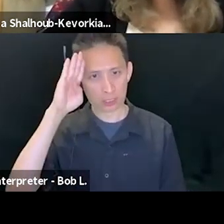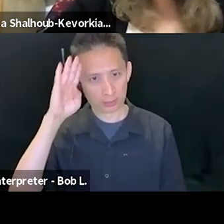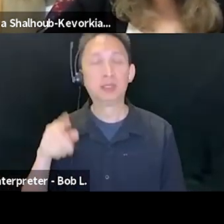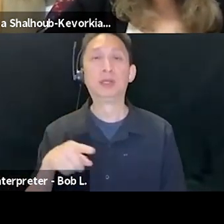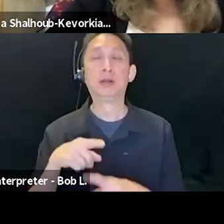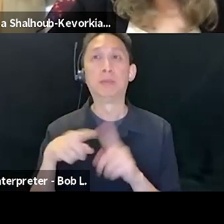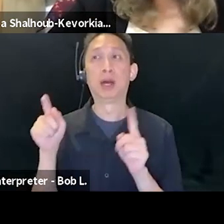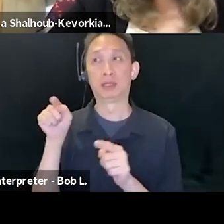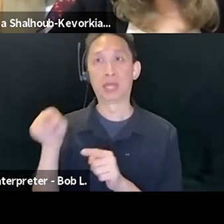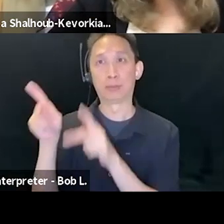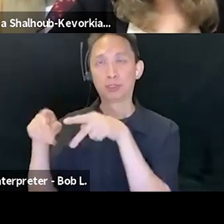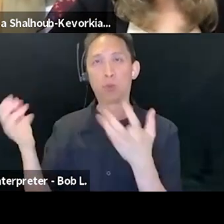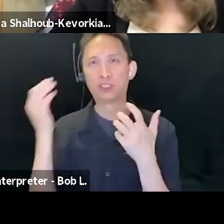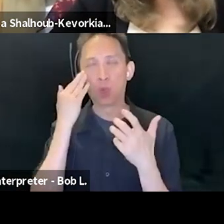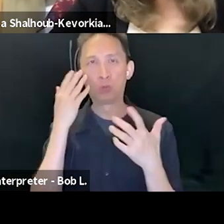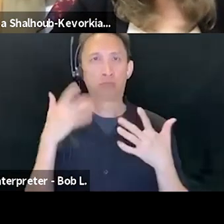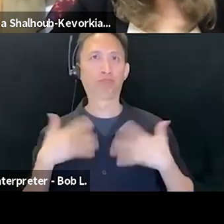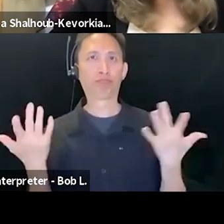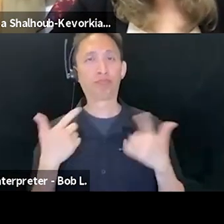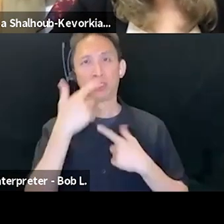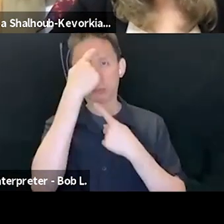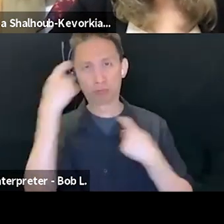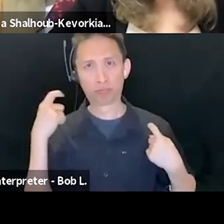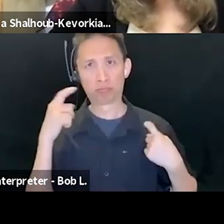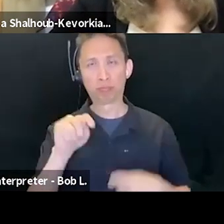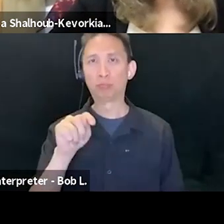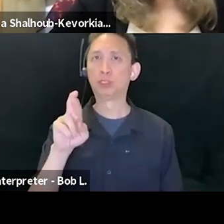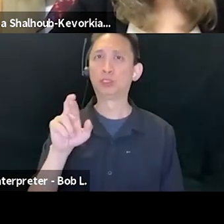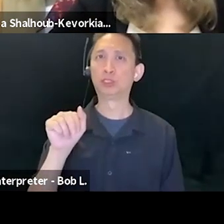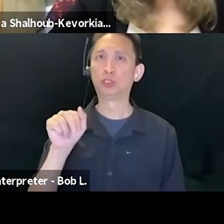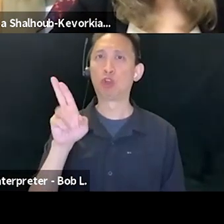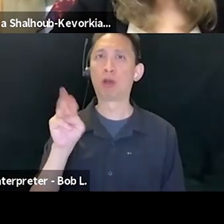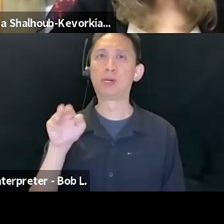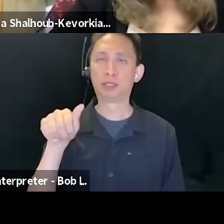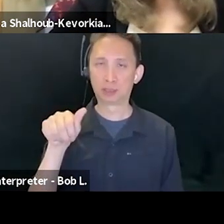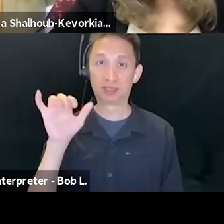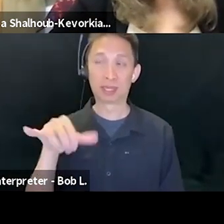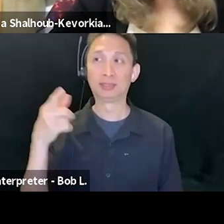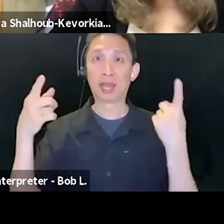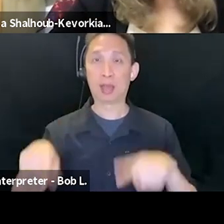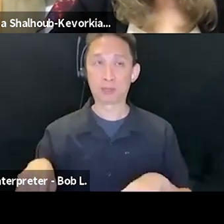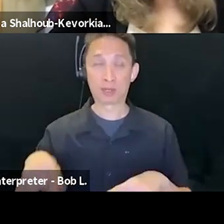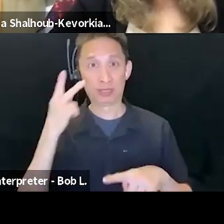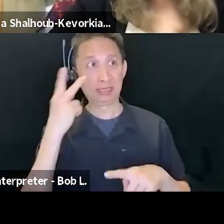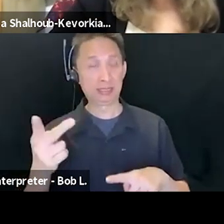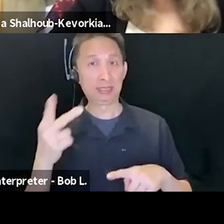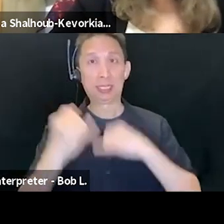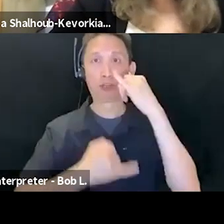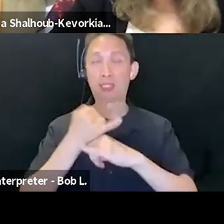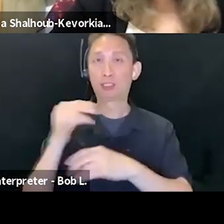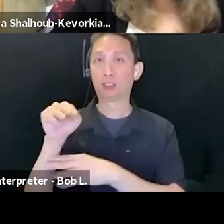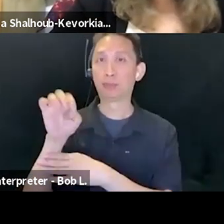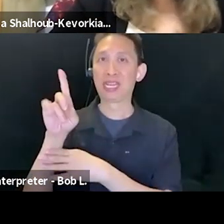reality of, of trauma that, um, that is being conveyed in international media, especially with regard